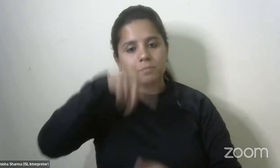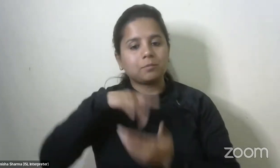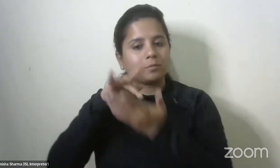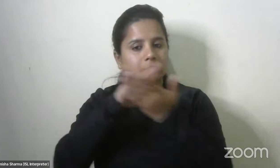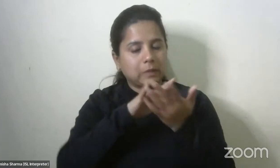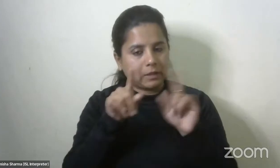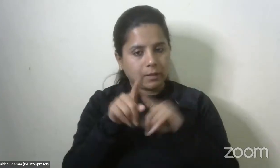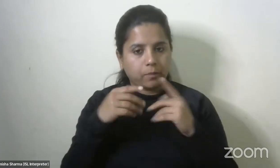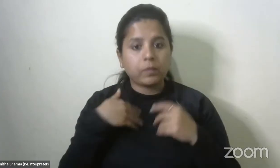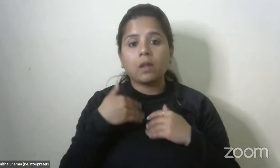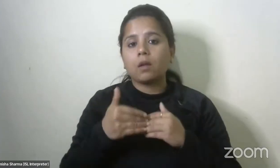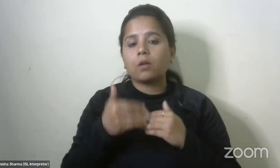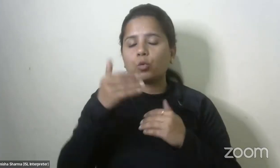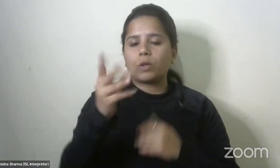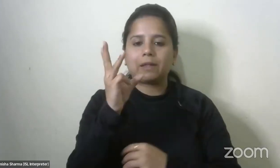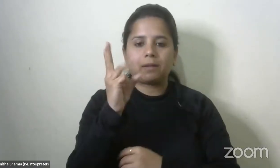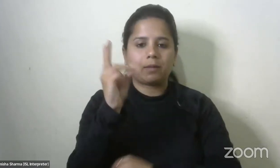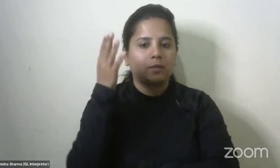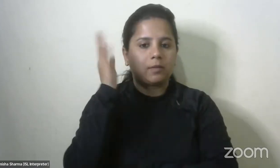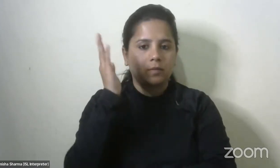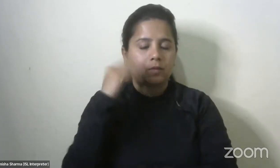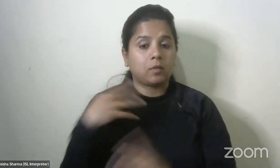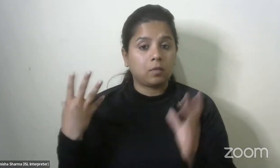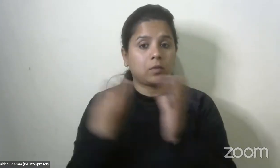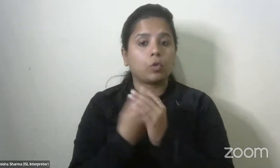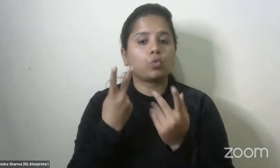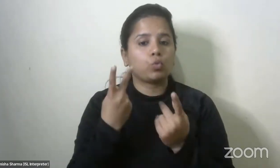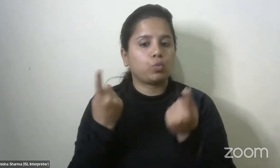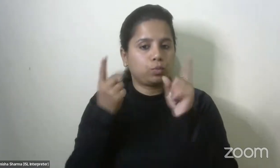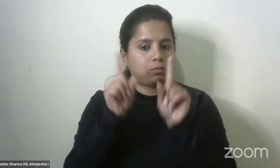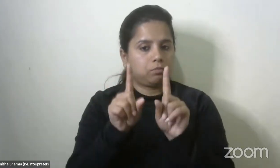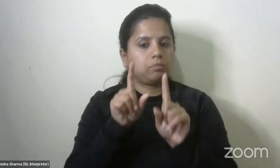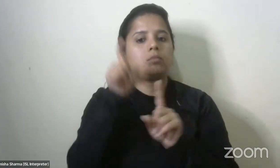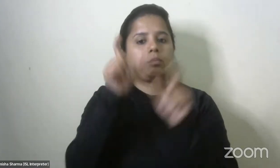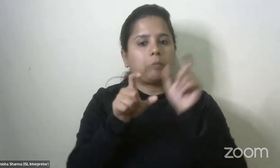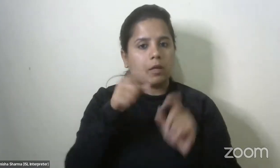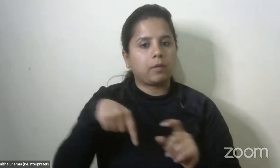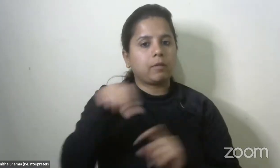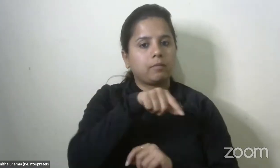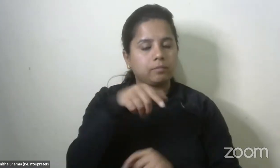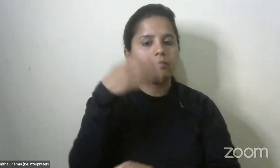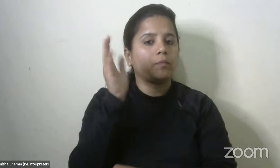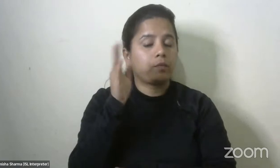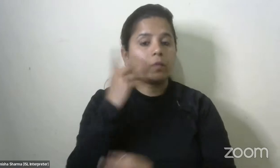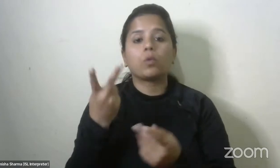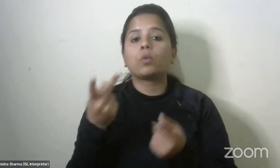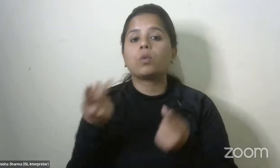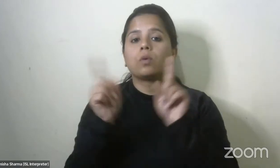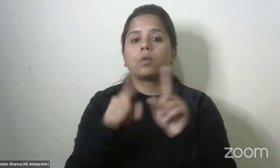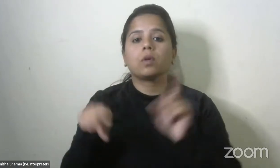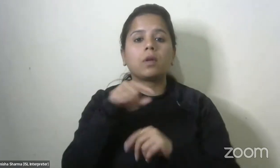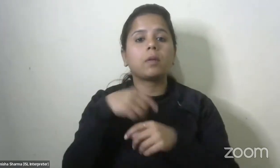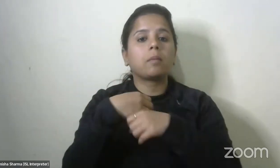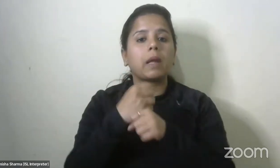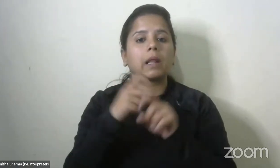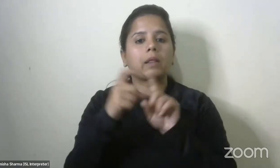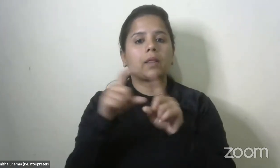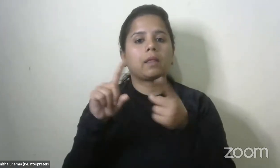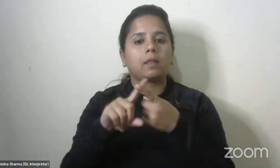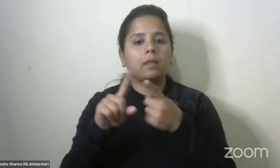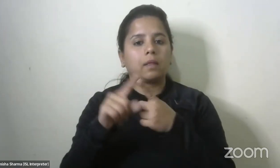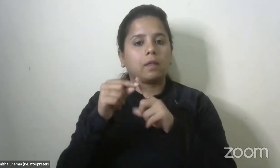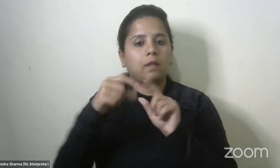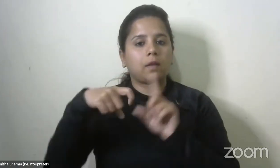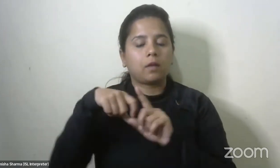to move to our third presentation it's a joint presentation uh it's a joint presentation made by mr deepak and uh